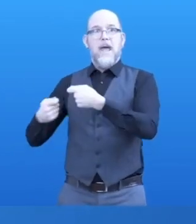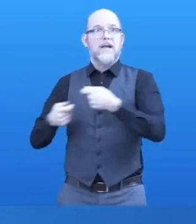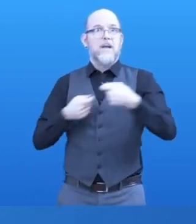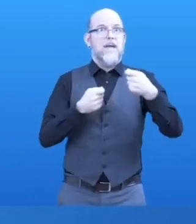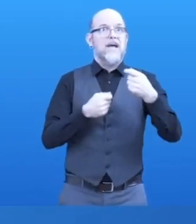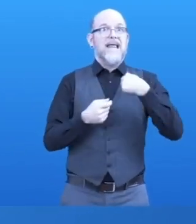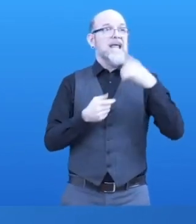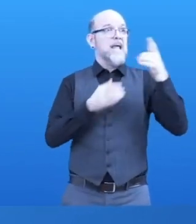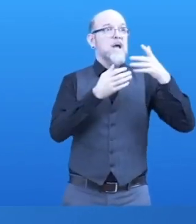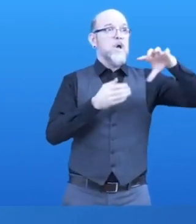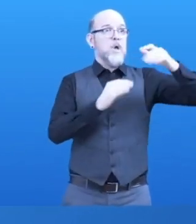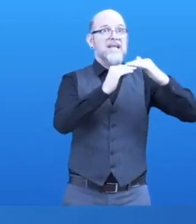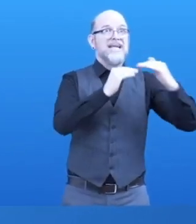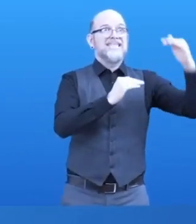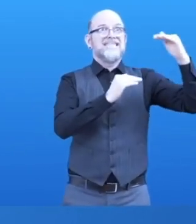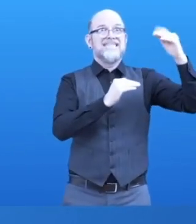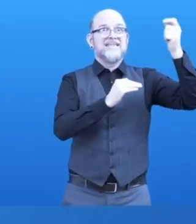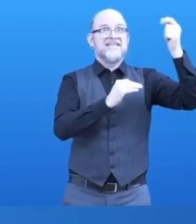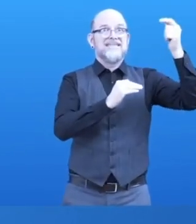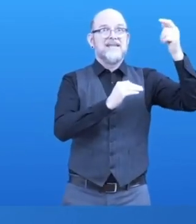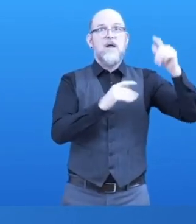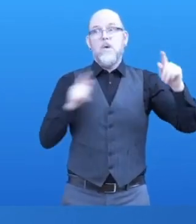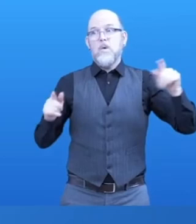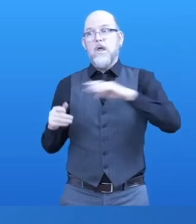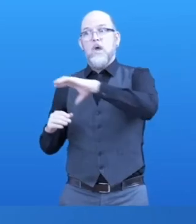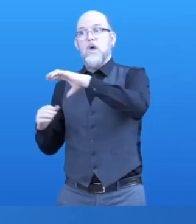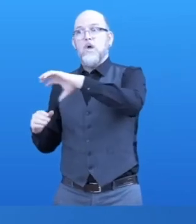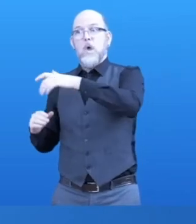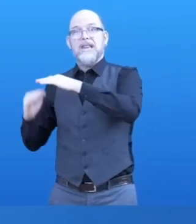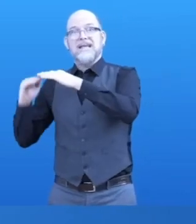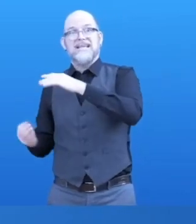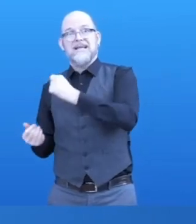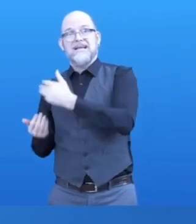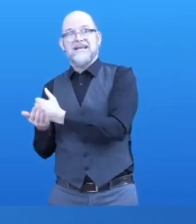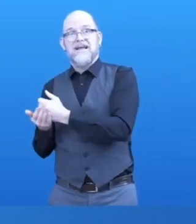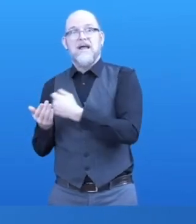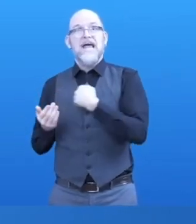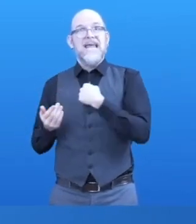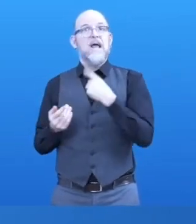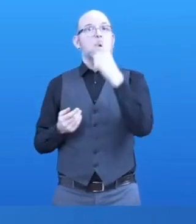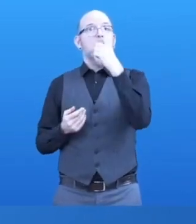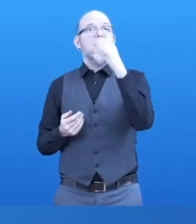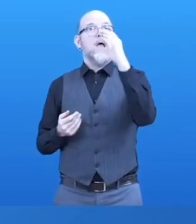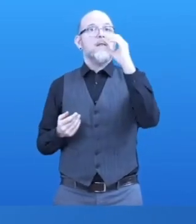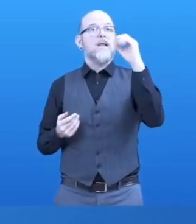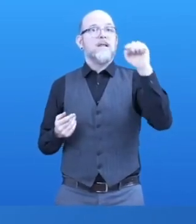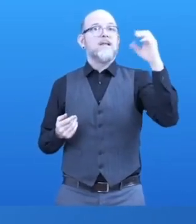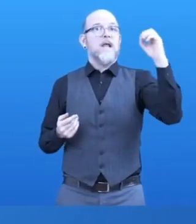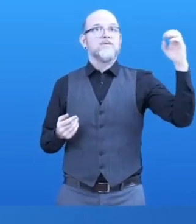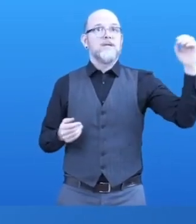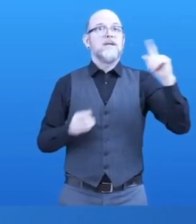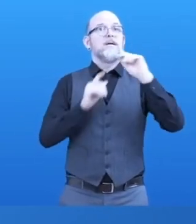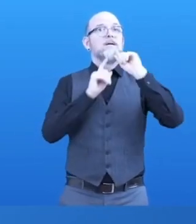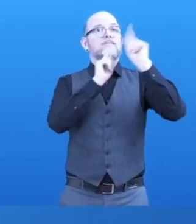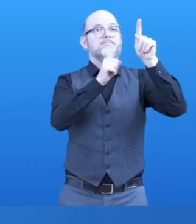We increase component production to about 100,000, while again just selling 3000 units to high-income countries. 97%